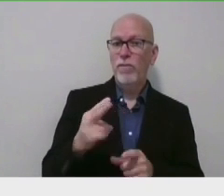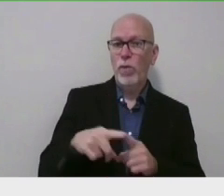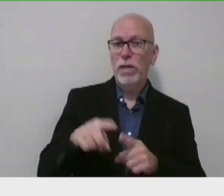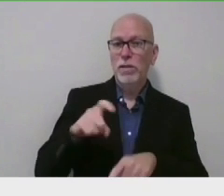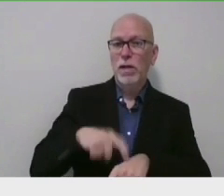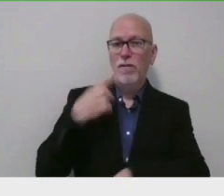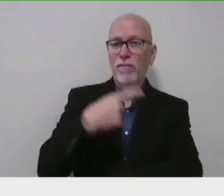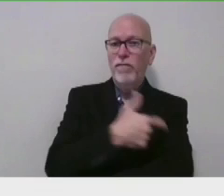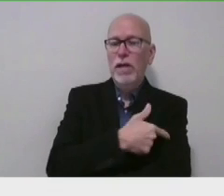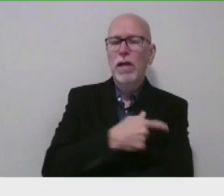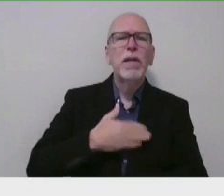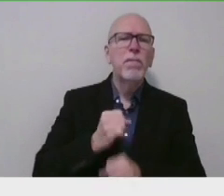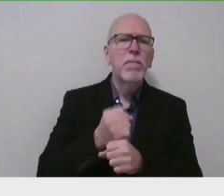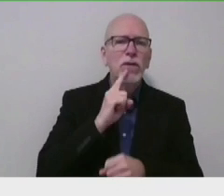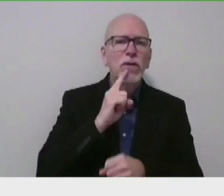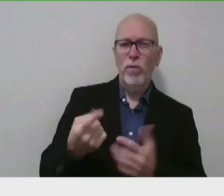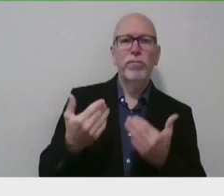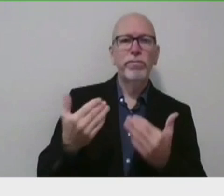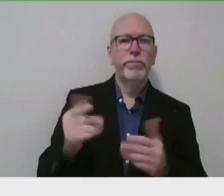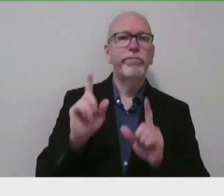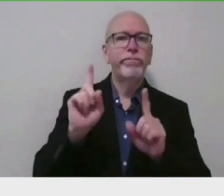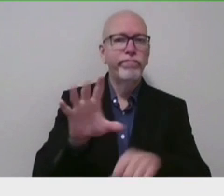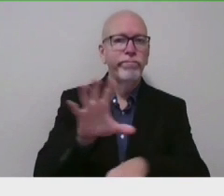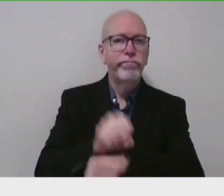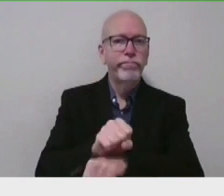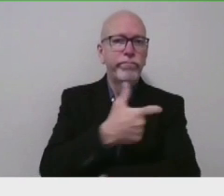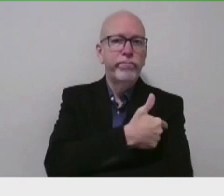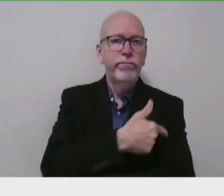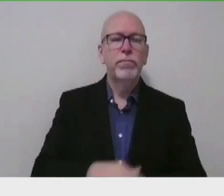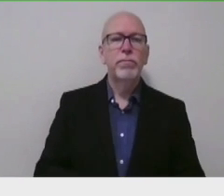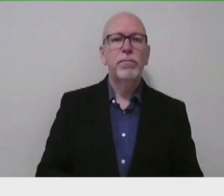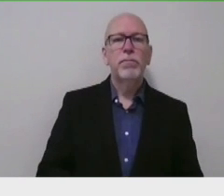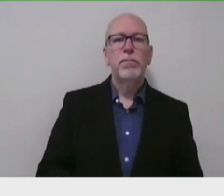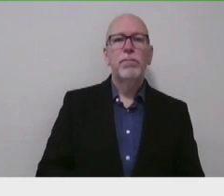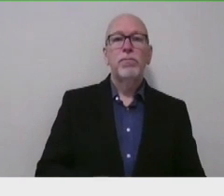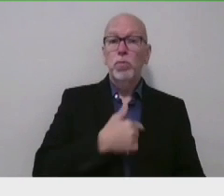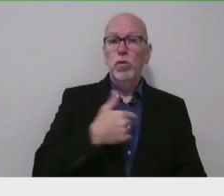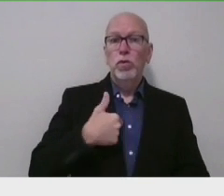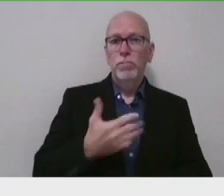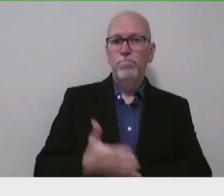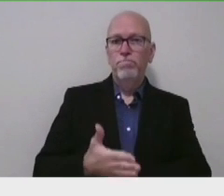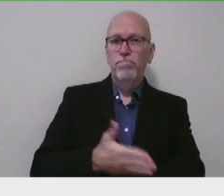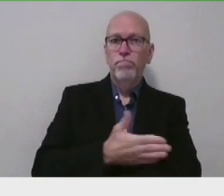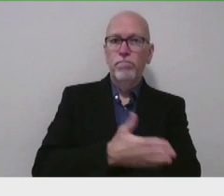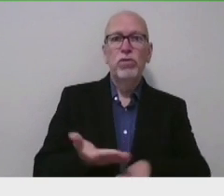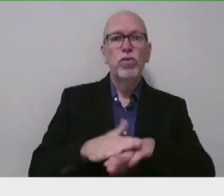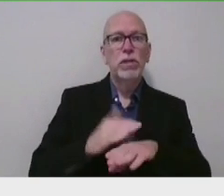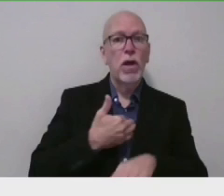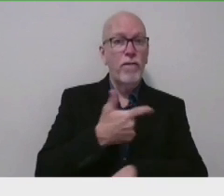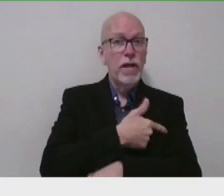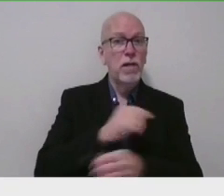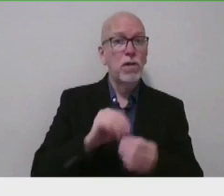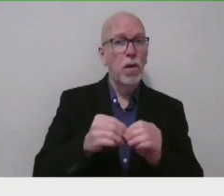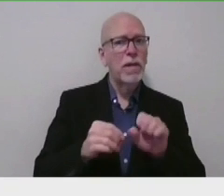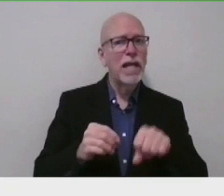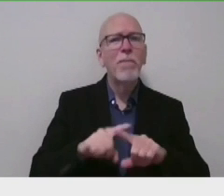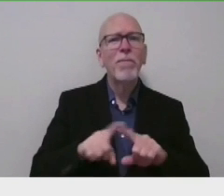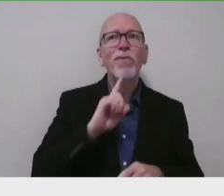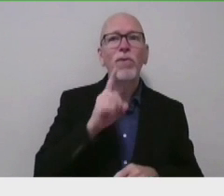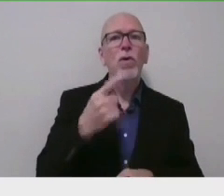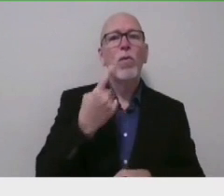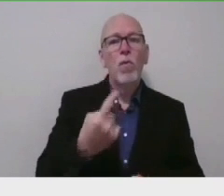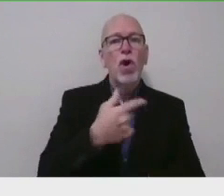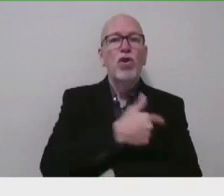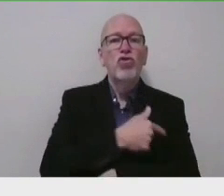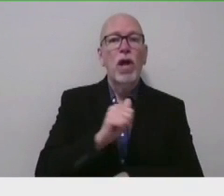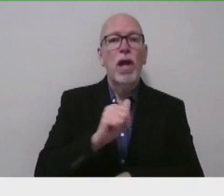Please be sure your child meets that minimum. We are making progress in increasing our vaccination numbers, but it really is one shot at a time most